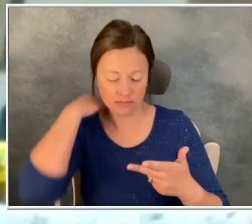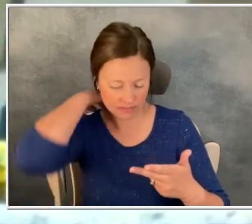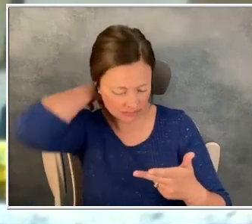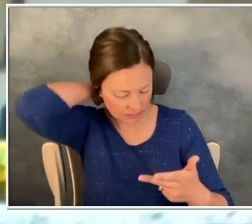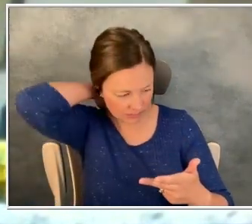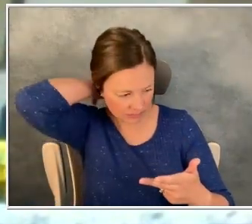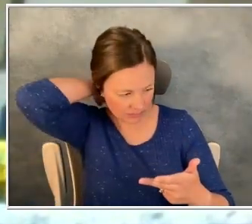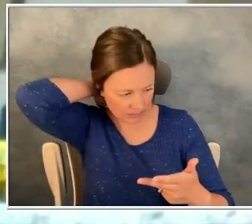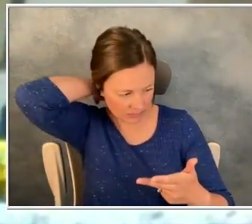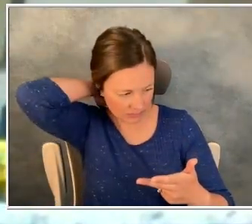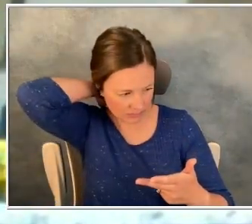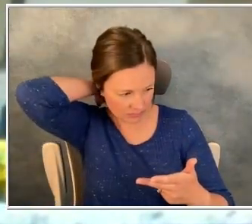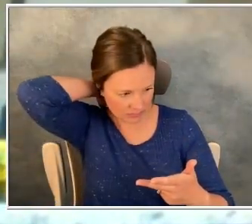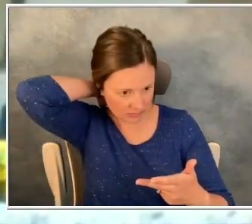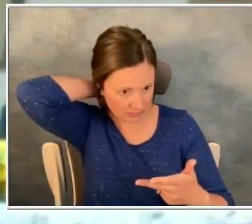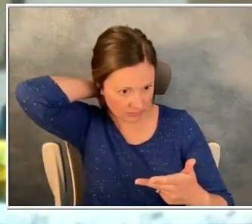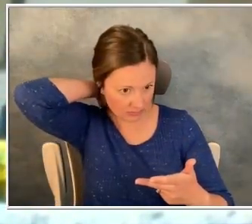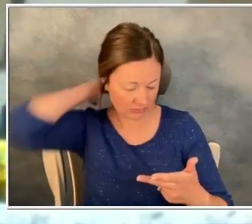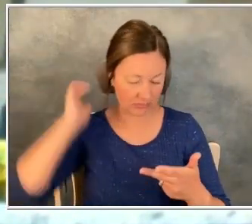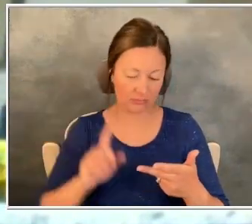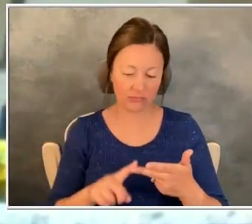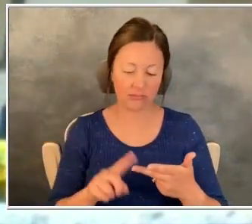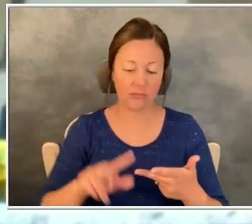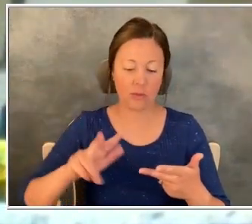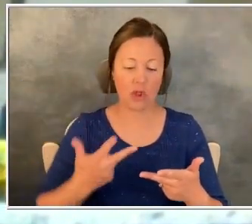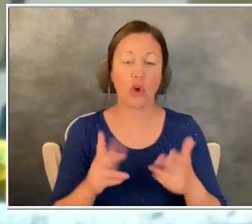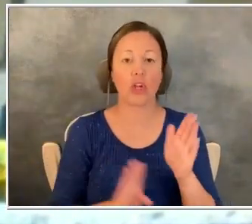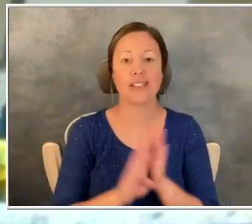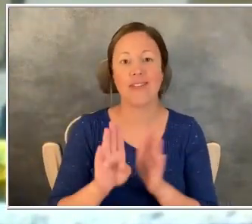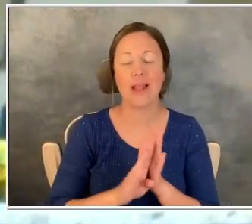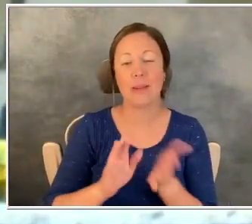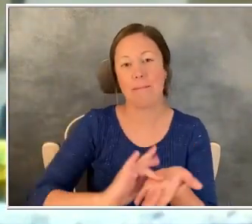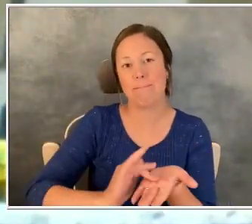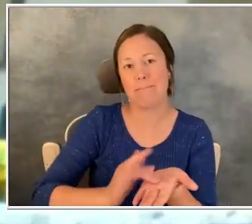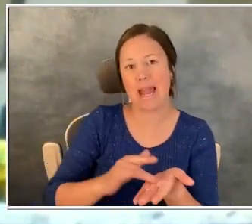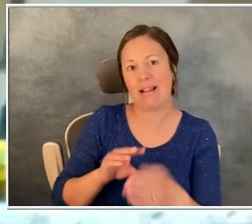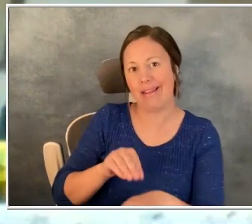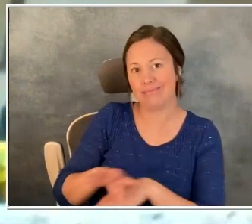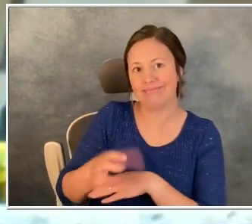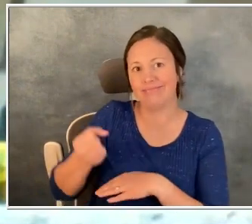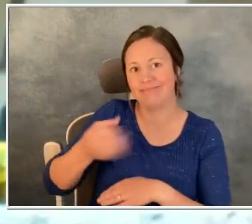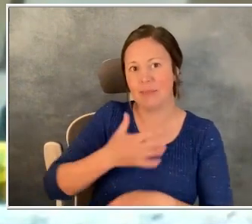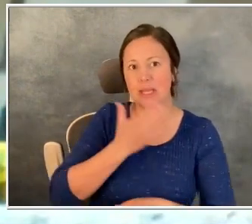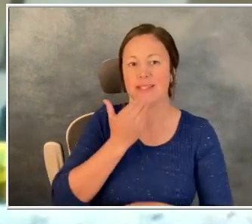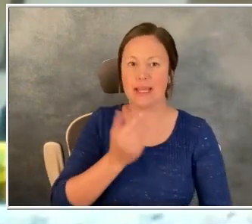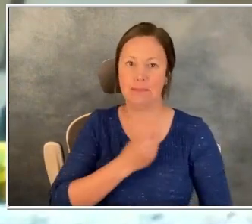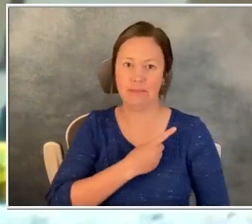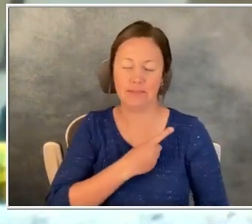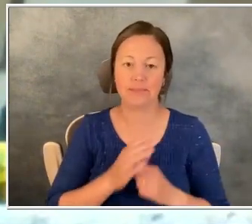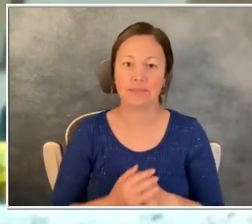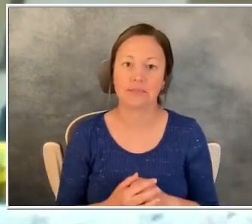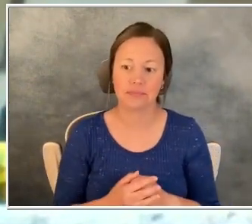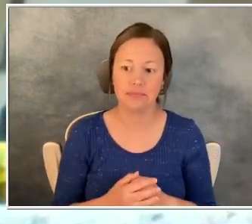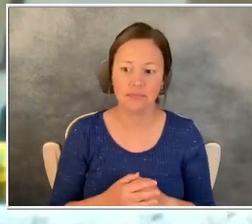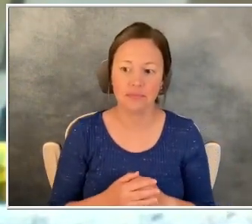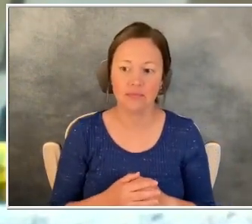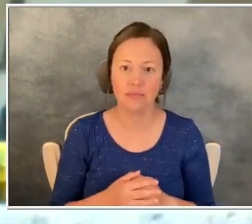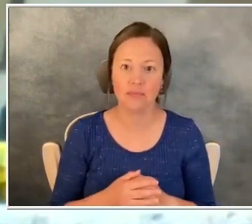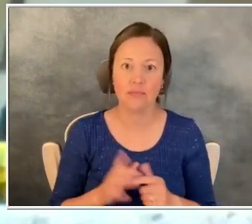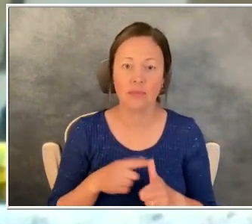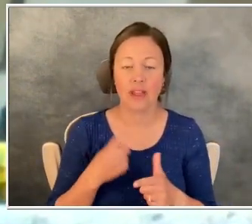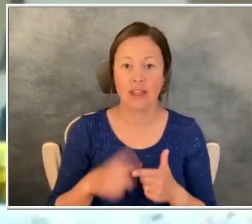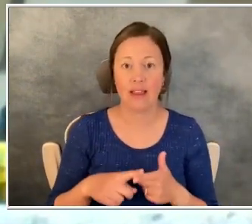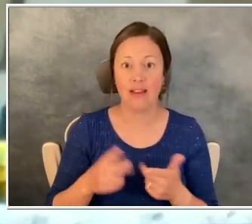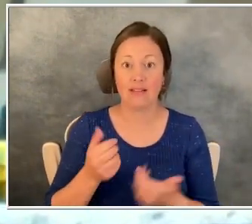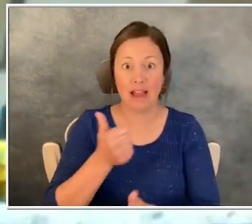developed, I developed, uh, medically induced diabetes and, um, and then, uh, each